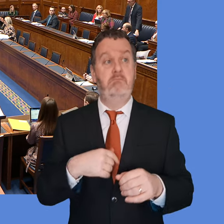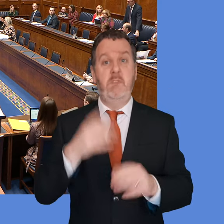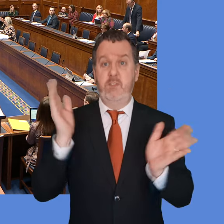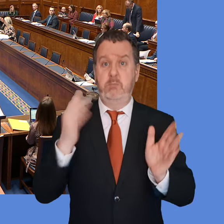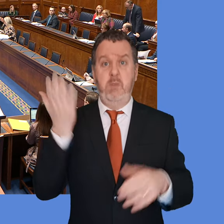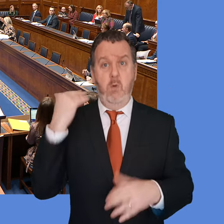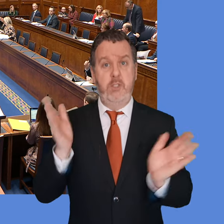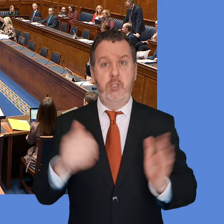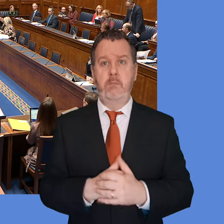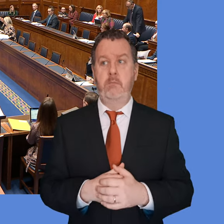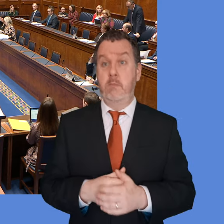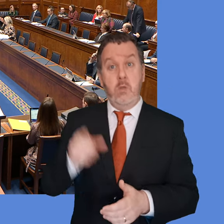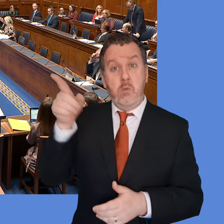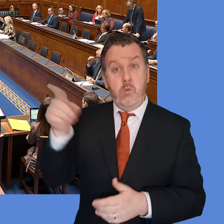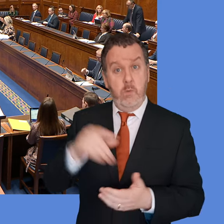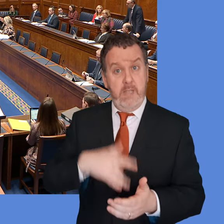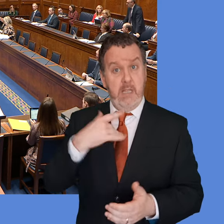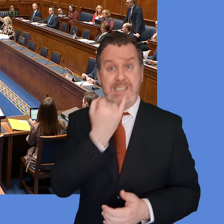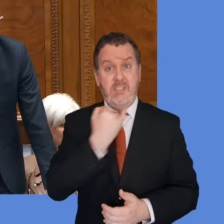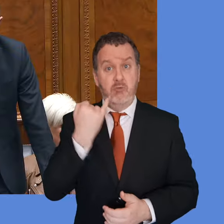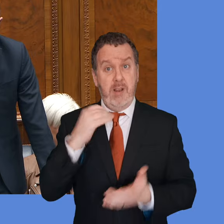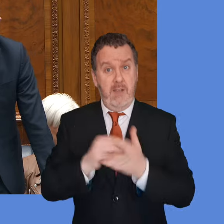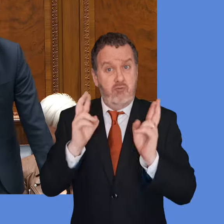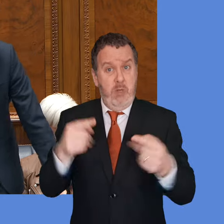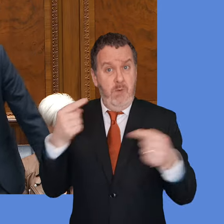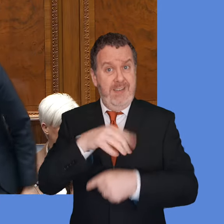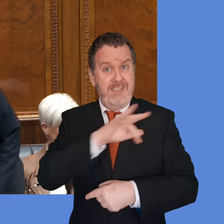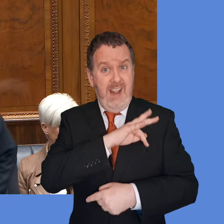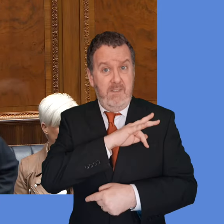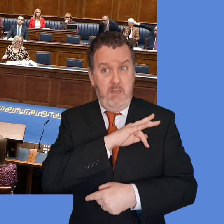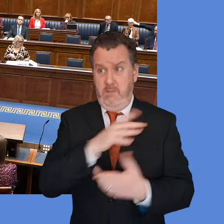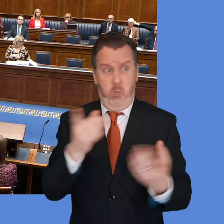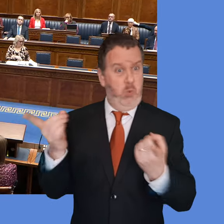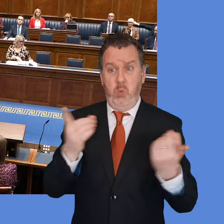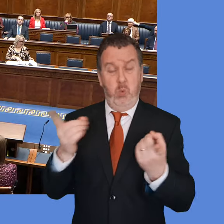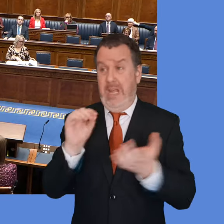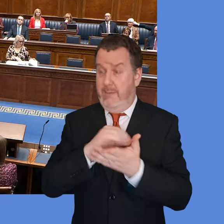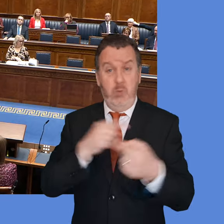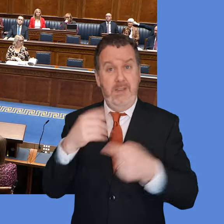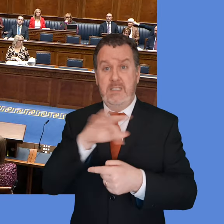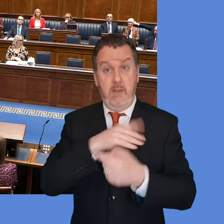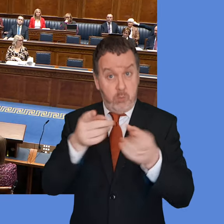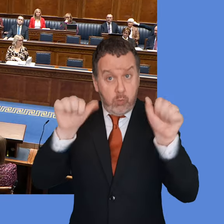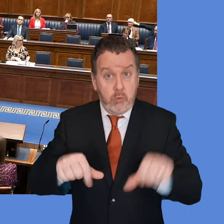Do you defend the right of Israel to defend itself or is there no alternative? Speaker, First Minister,